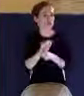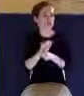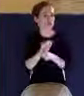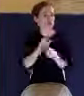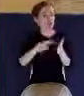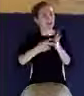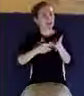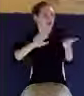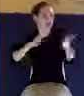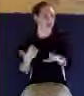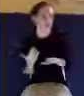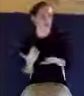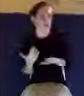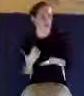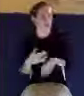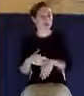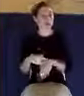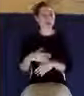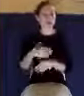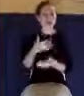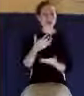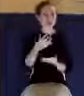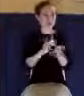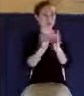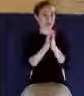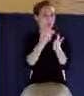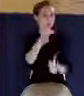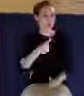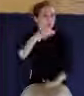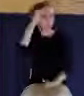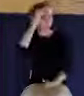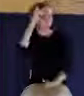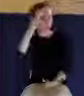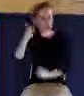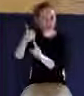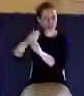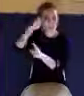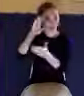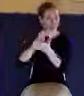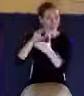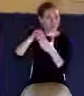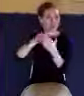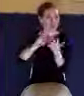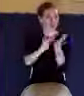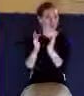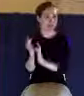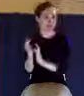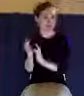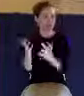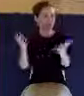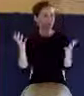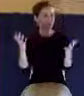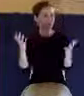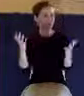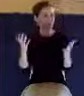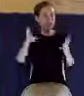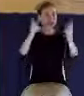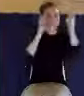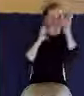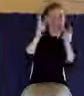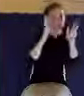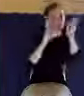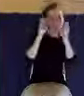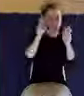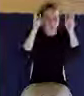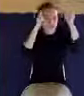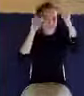the devils believe and they tremble. You know, demons believe who Jesus is. They believe he was the Savior. They believe he was the Holy One. They believe